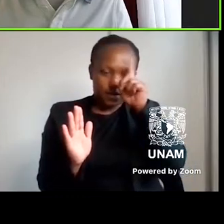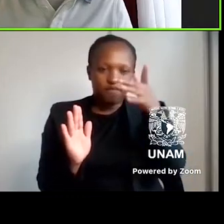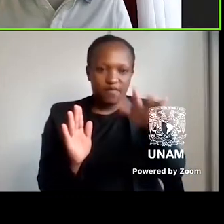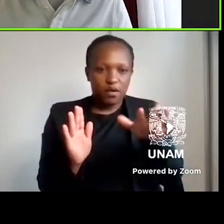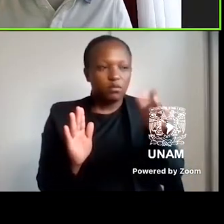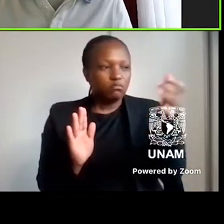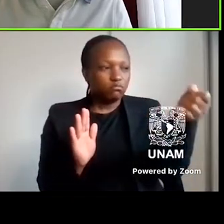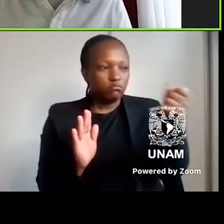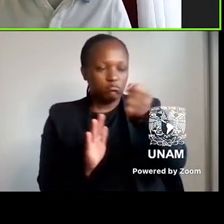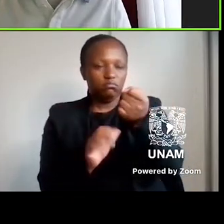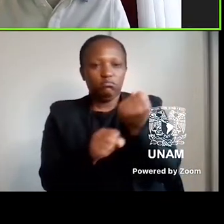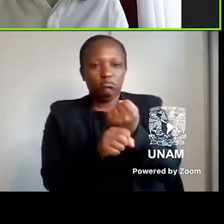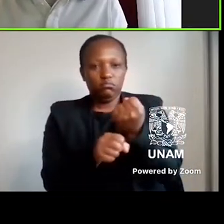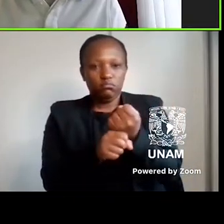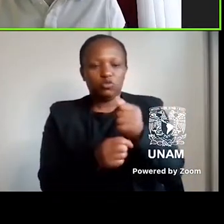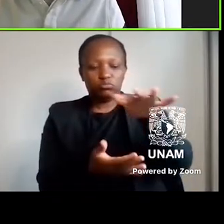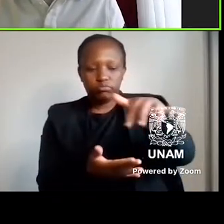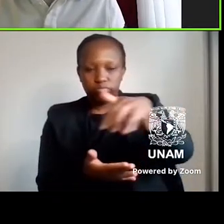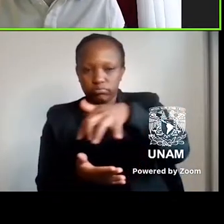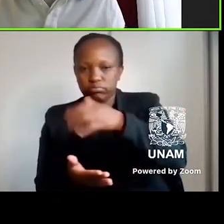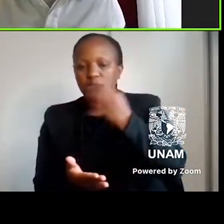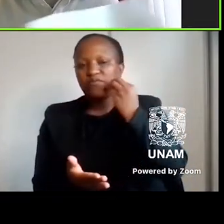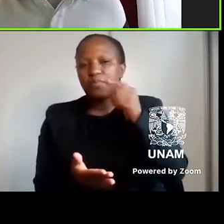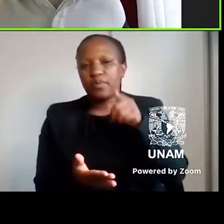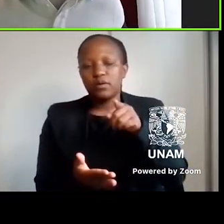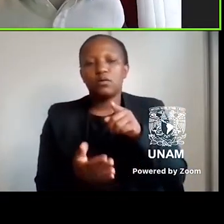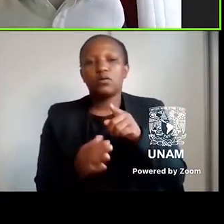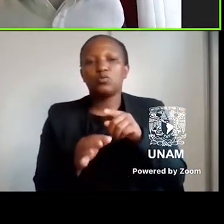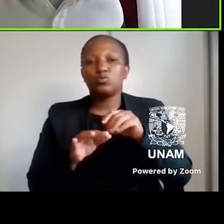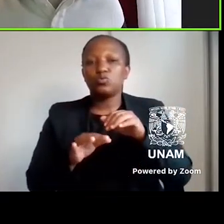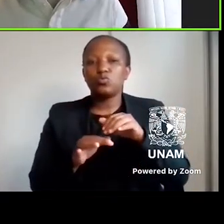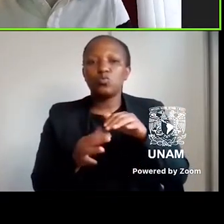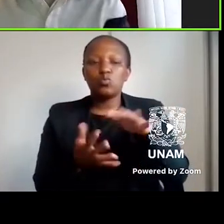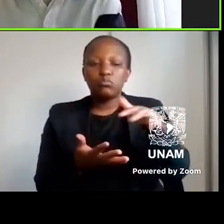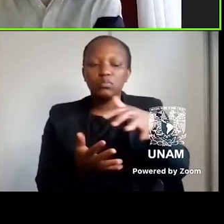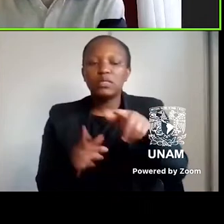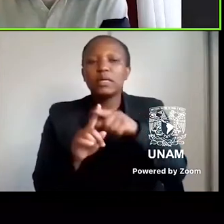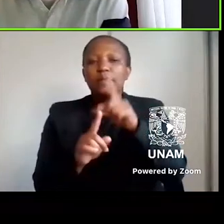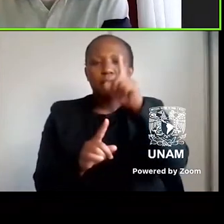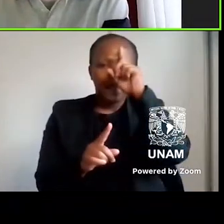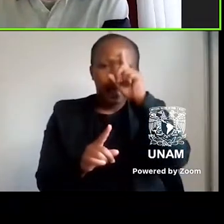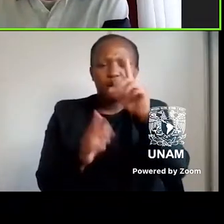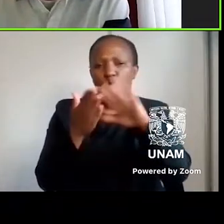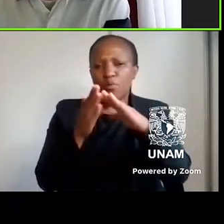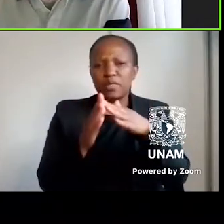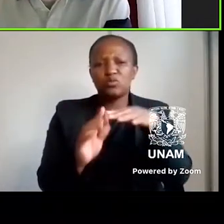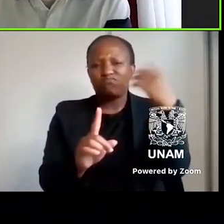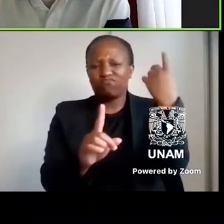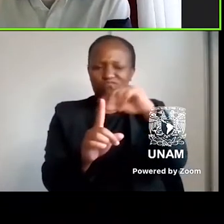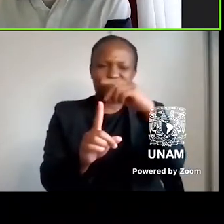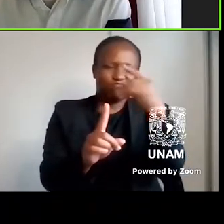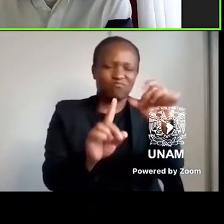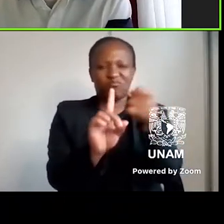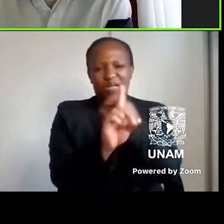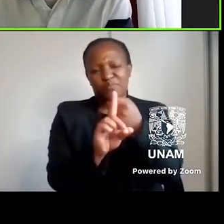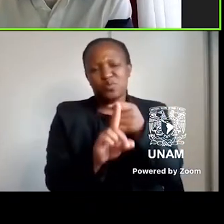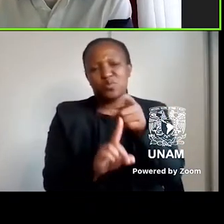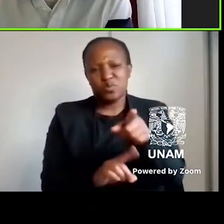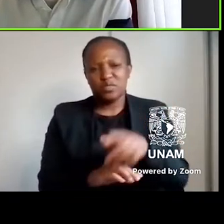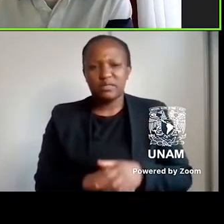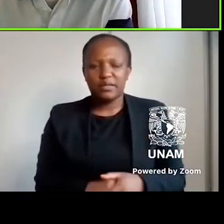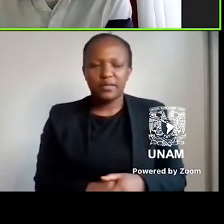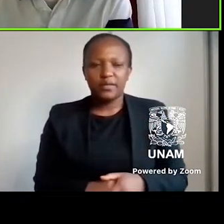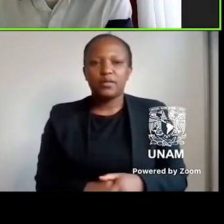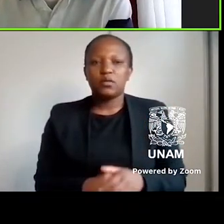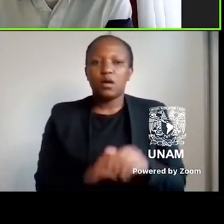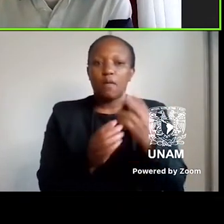intelligence gathering and capturing the torturing, capturing and torturing black political dissidents of the apartheid government. Both texts seem to